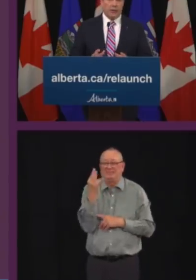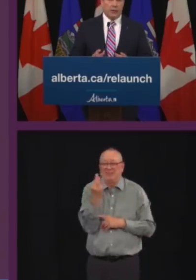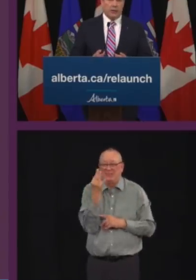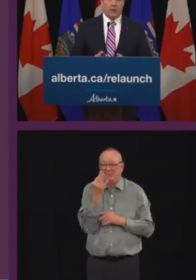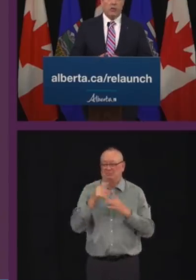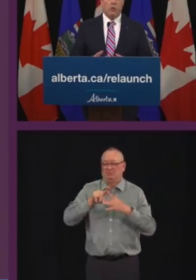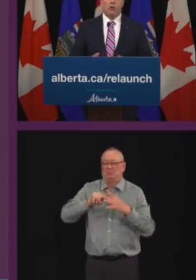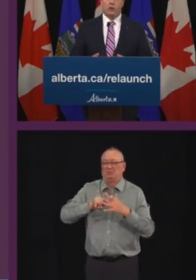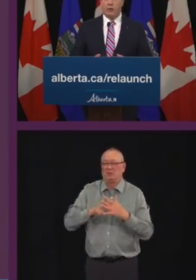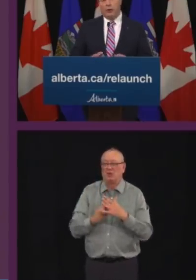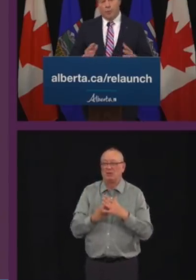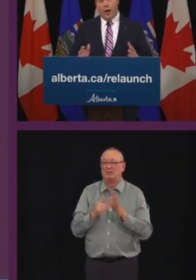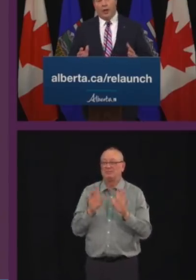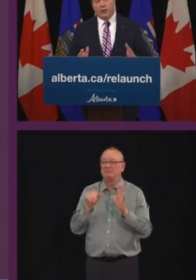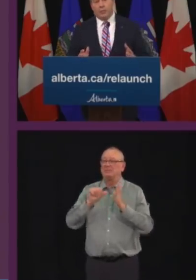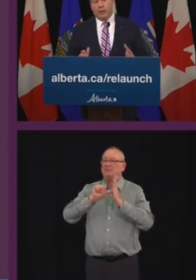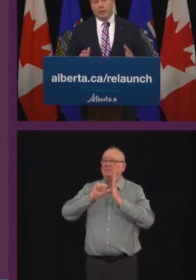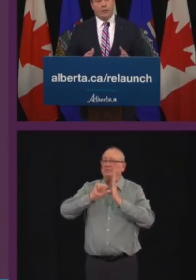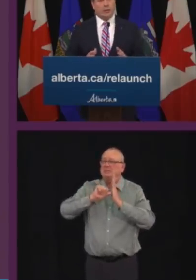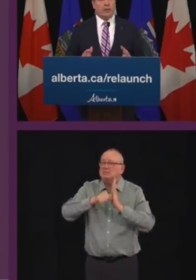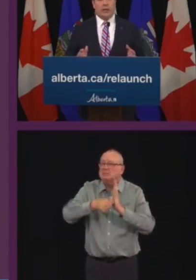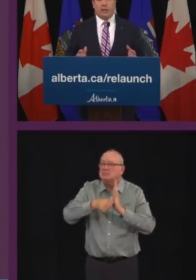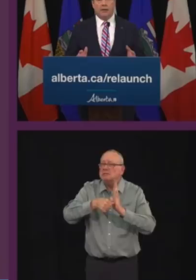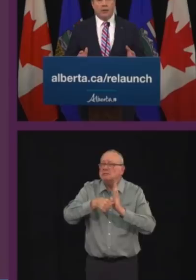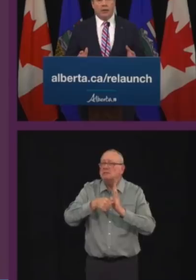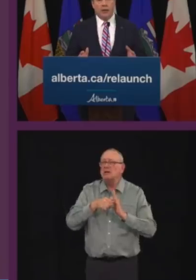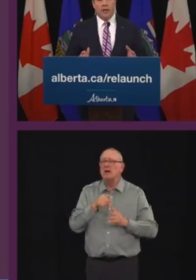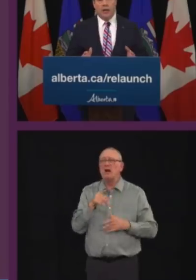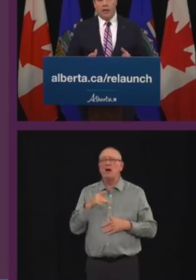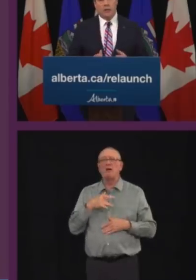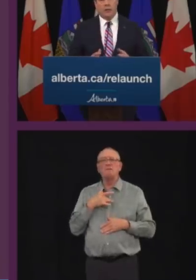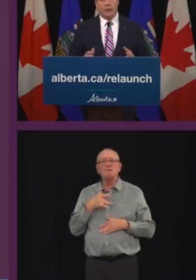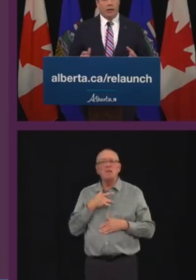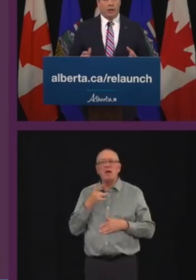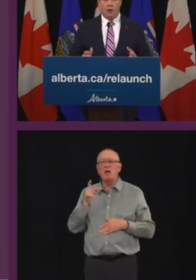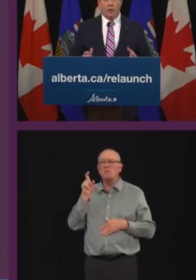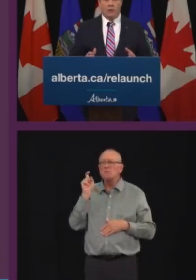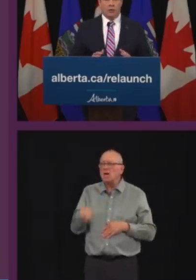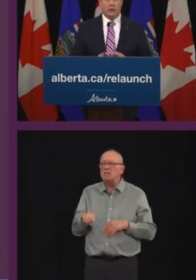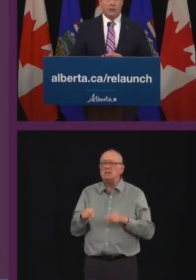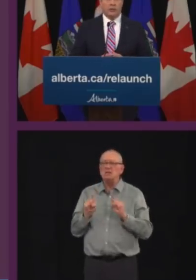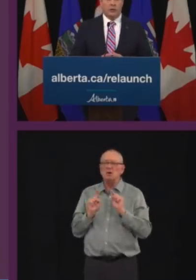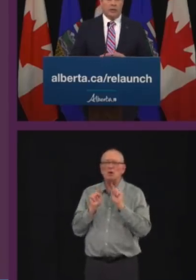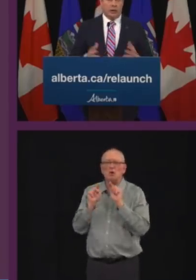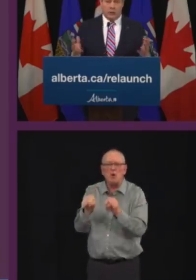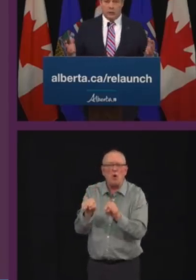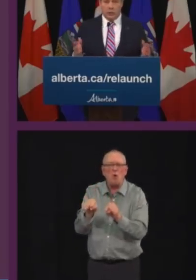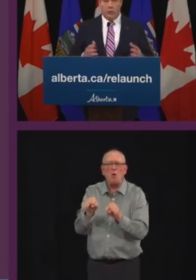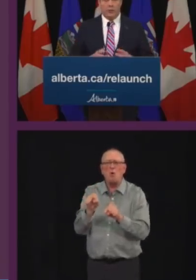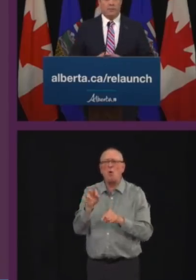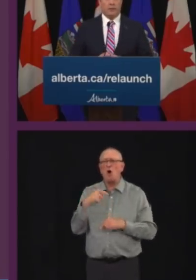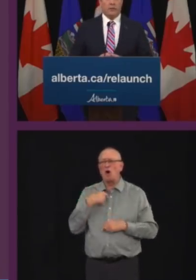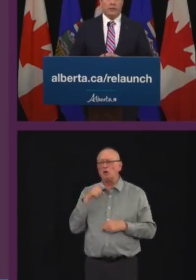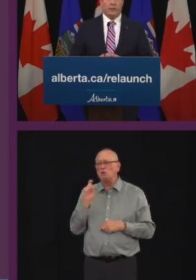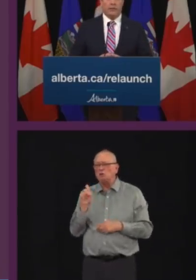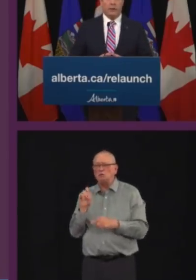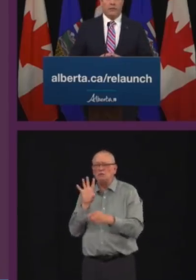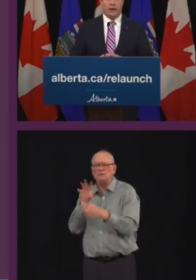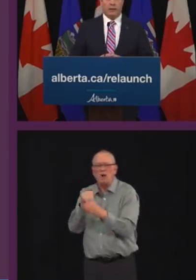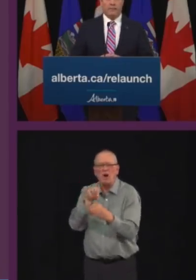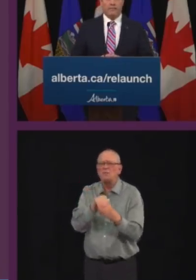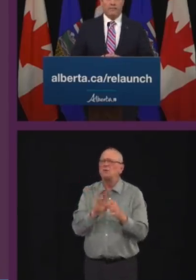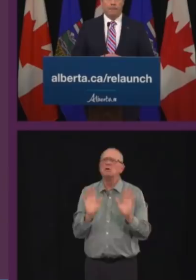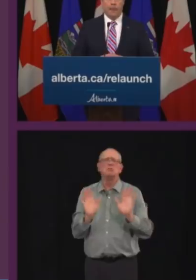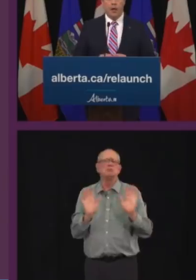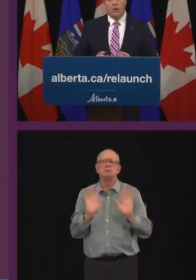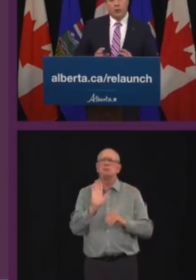let me stress that no one should feel obliged to participate in any activity until they're ready and confident to do so. that includes reopening businesses that have